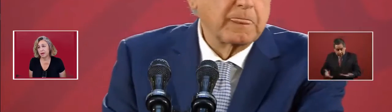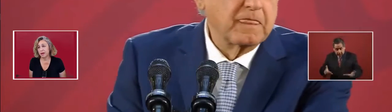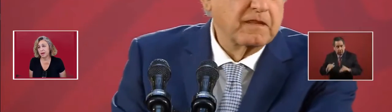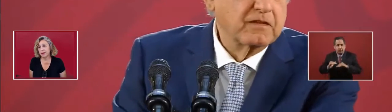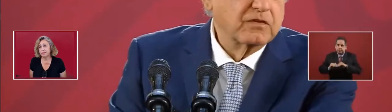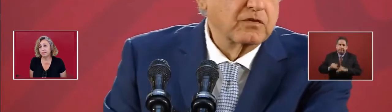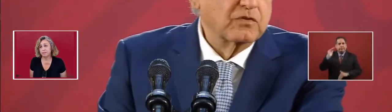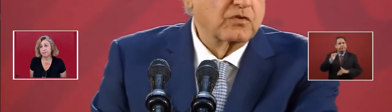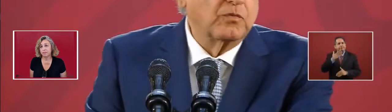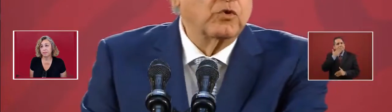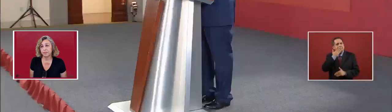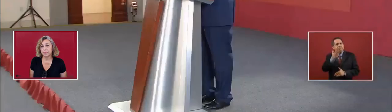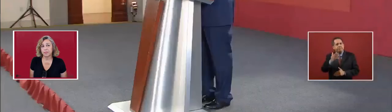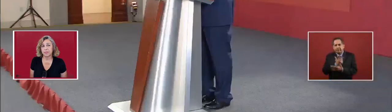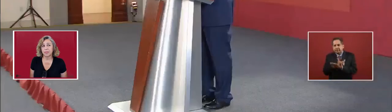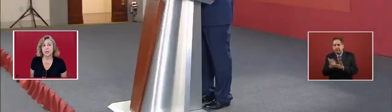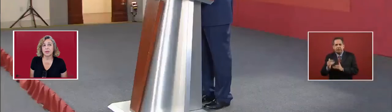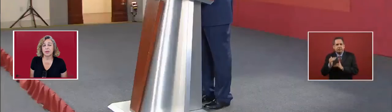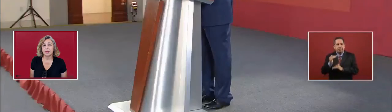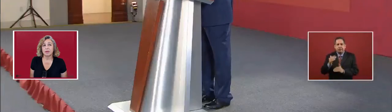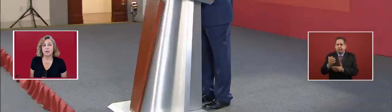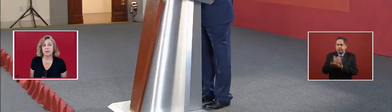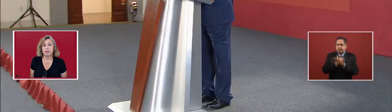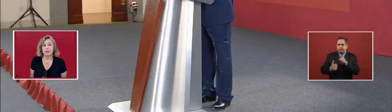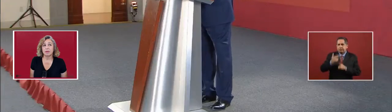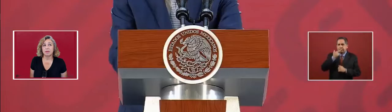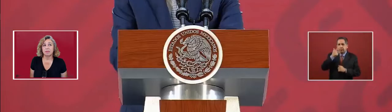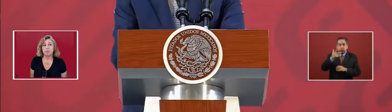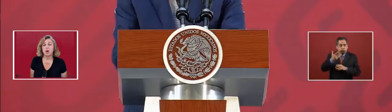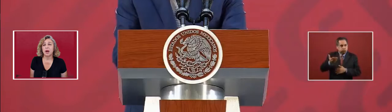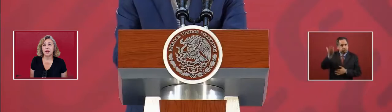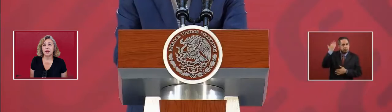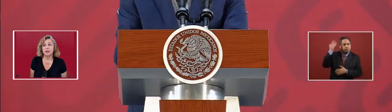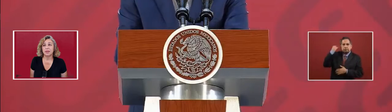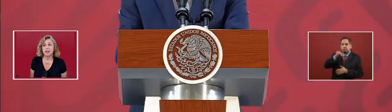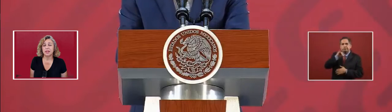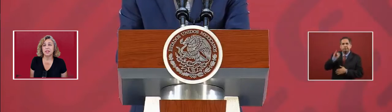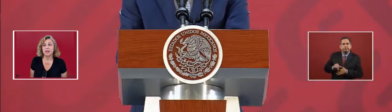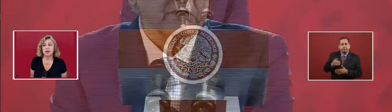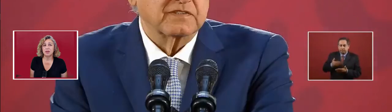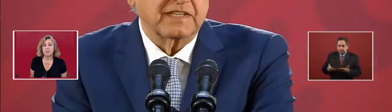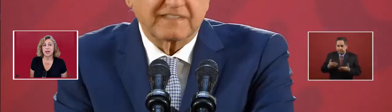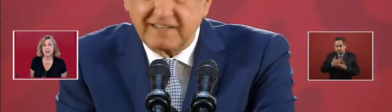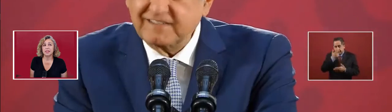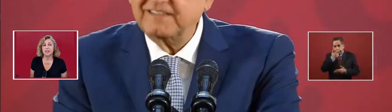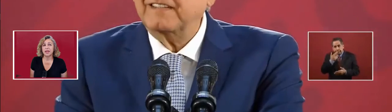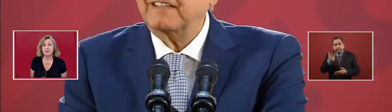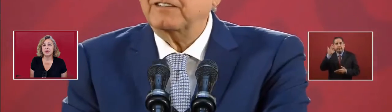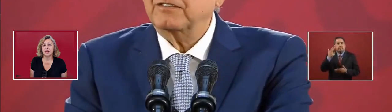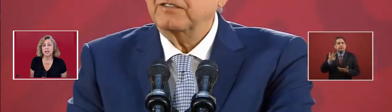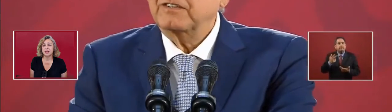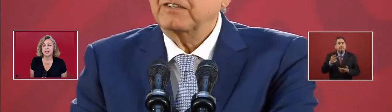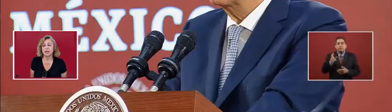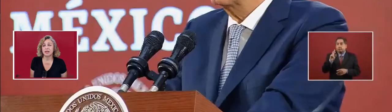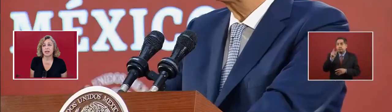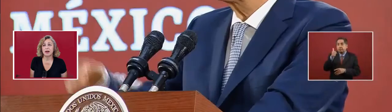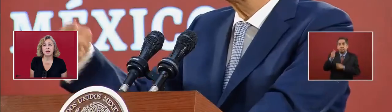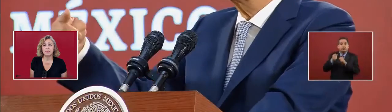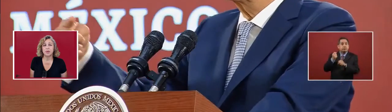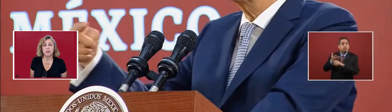pride. That it's gone up like it's never done,